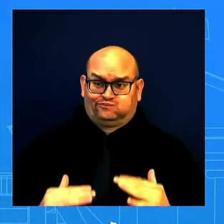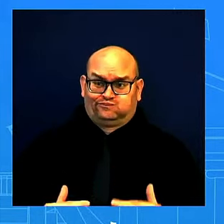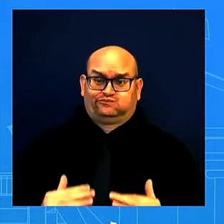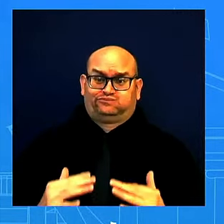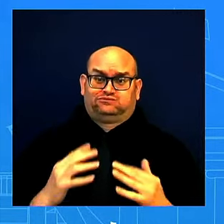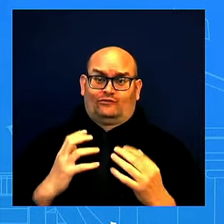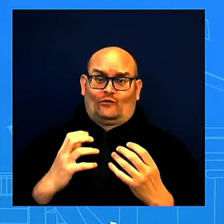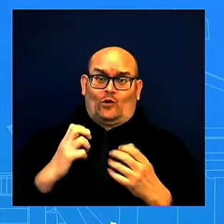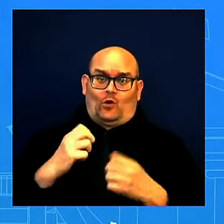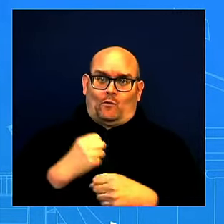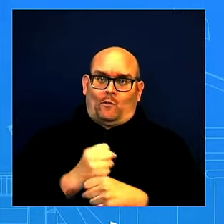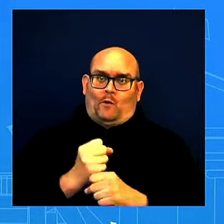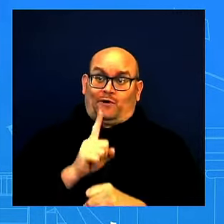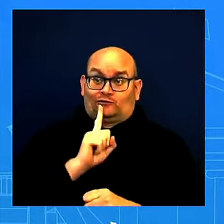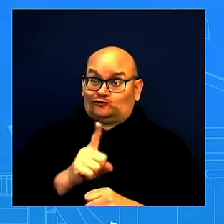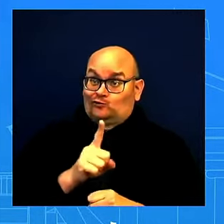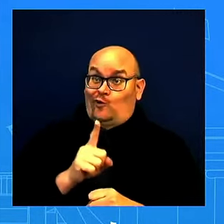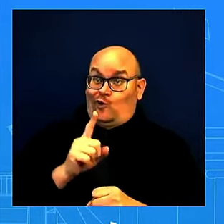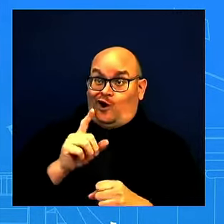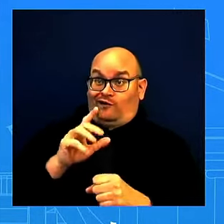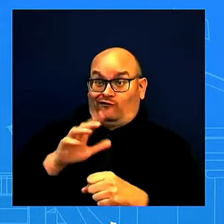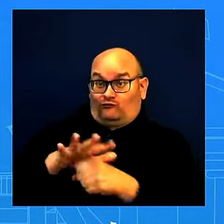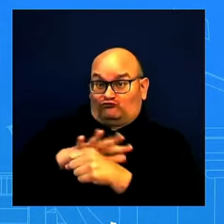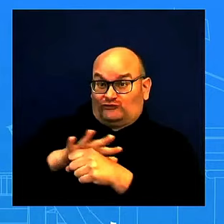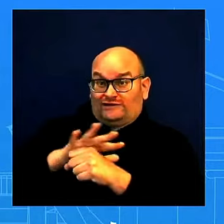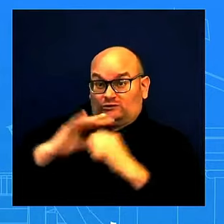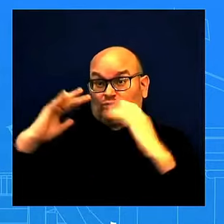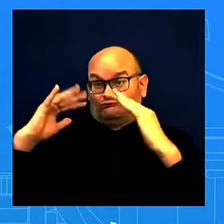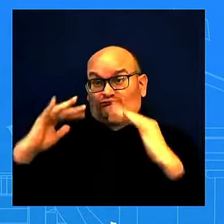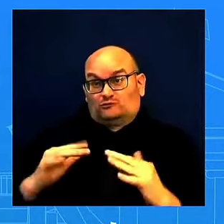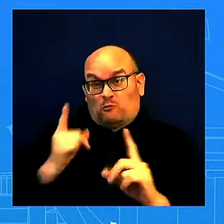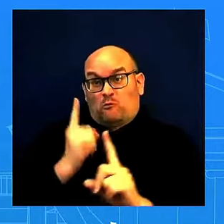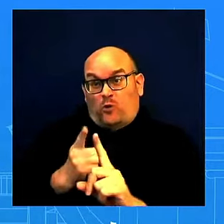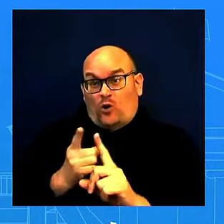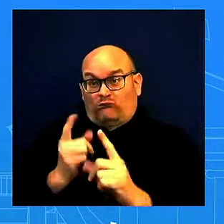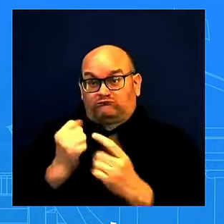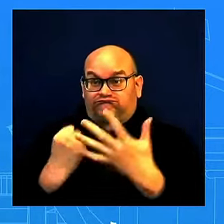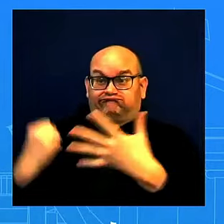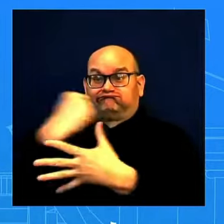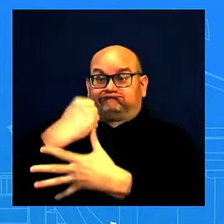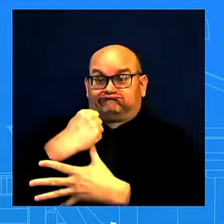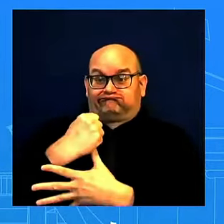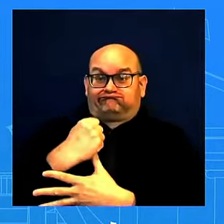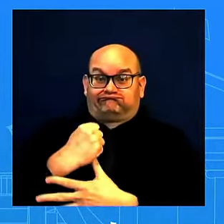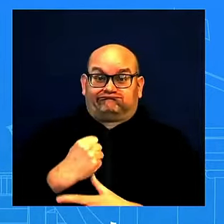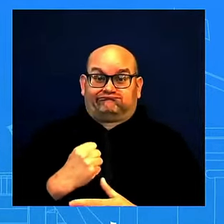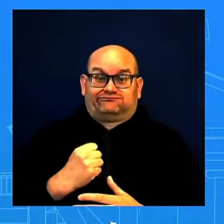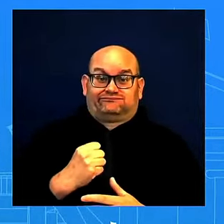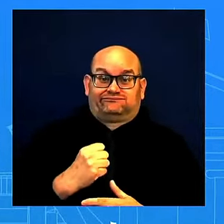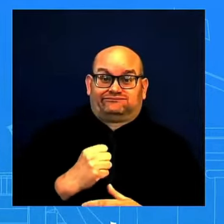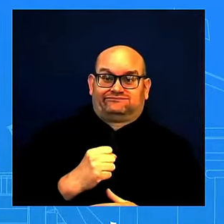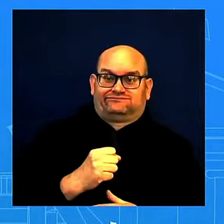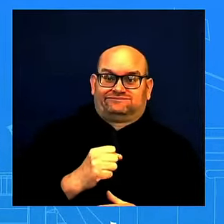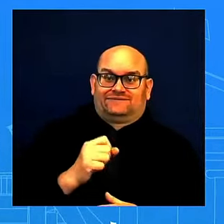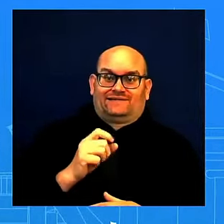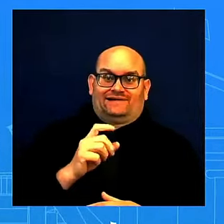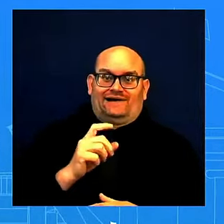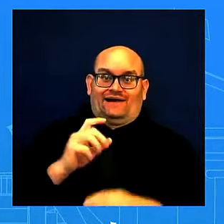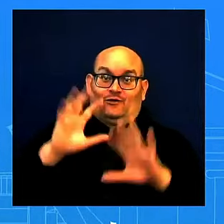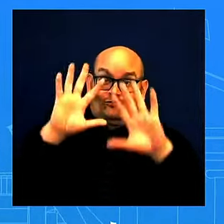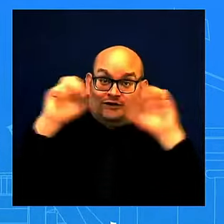focus. Good. Yeah, thanks for you. Thanks for you. last time. Yeah. Did President Biden watch last night's rally